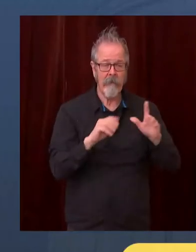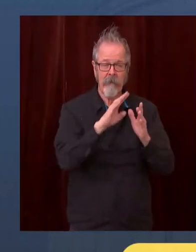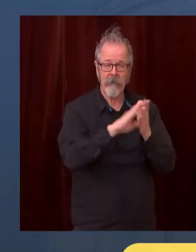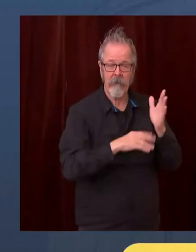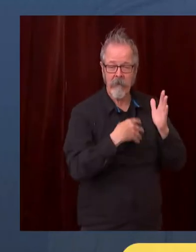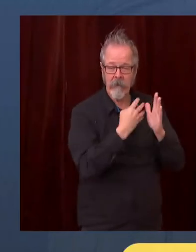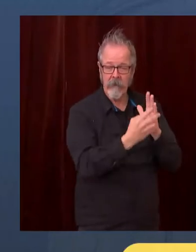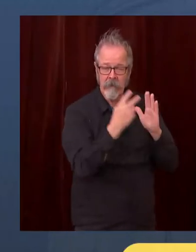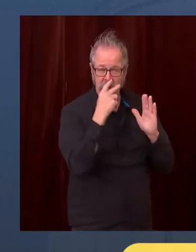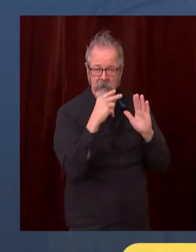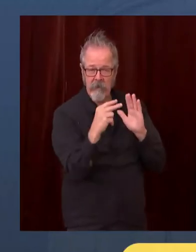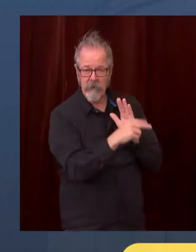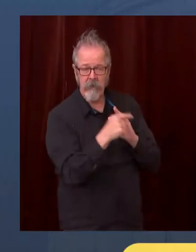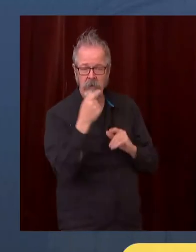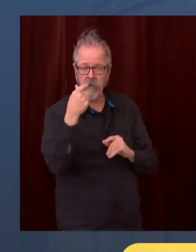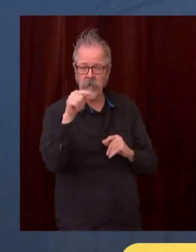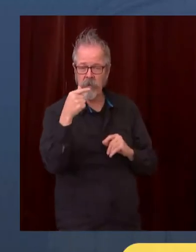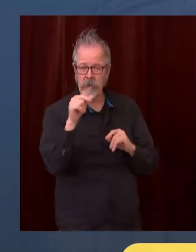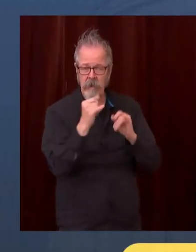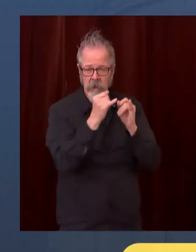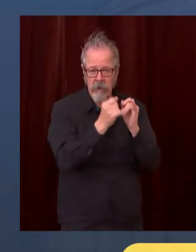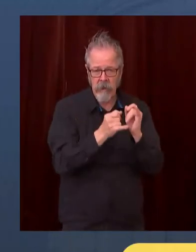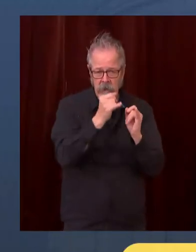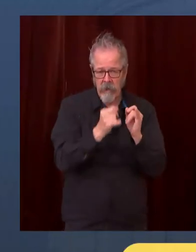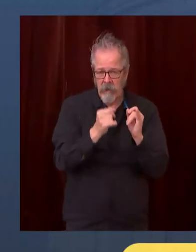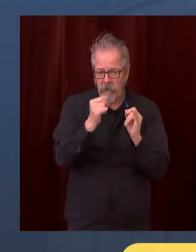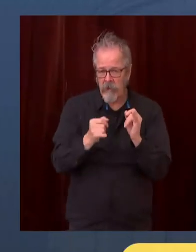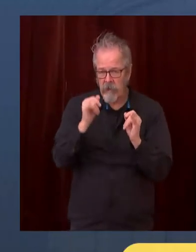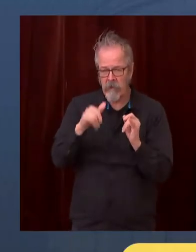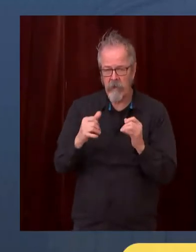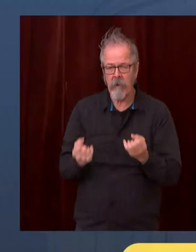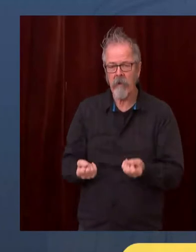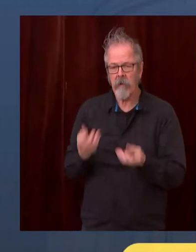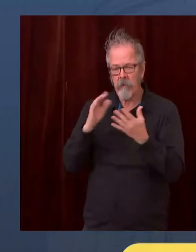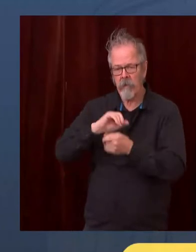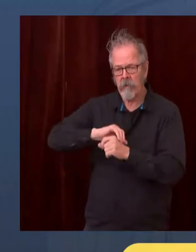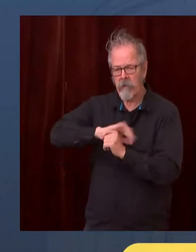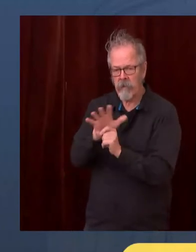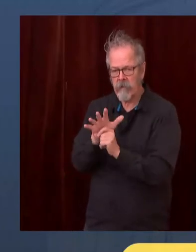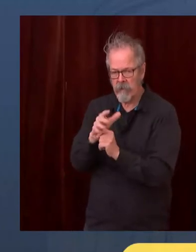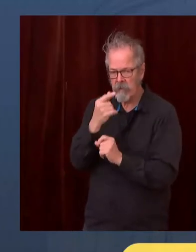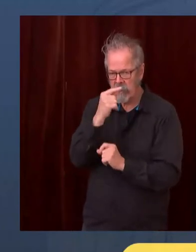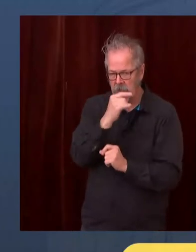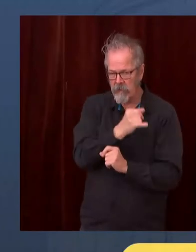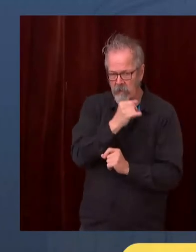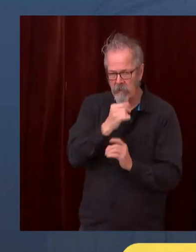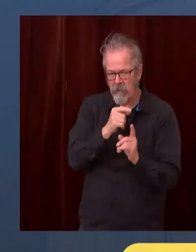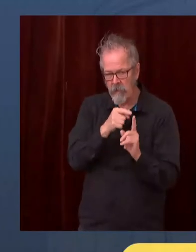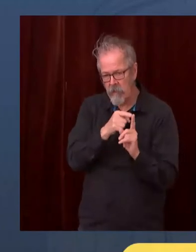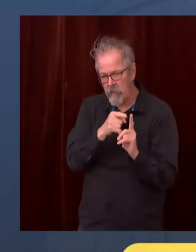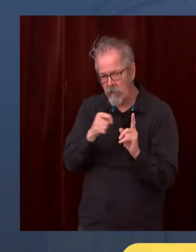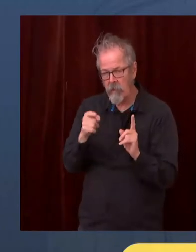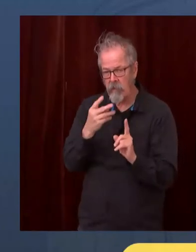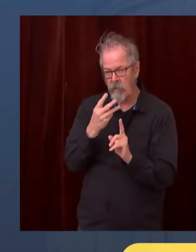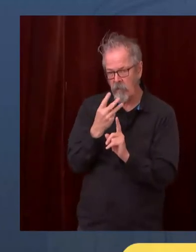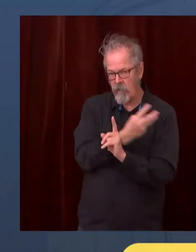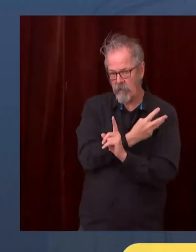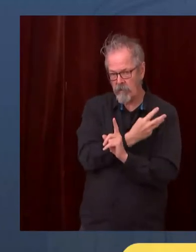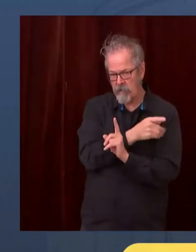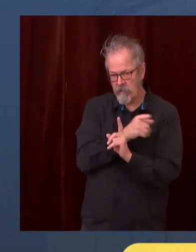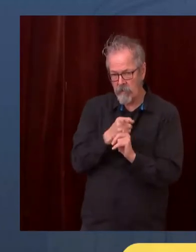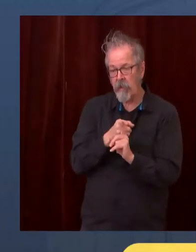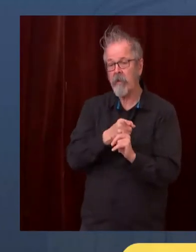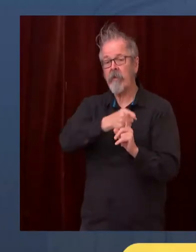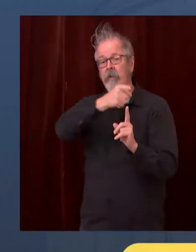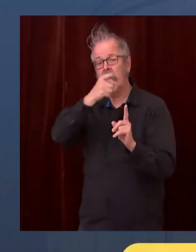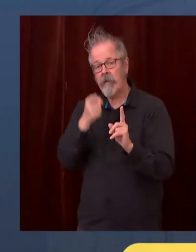in western Washington. On the right side in the red line is the occupancy in our hospitals in eastern Washington. You'll see